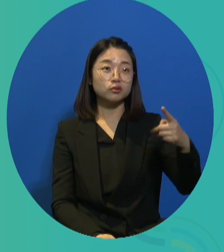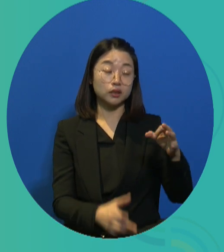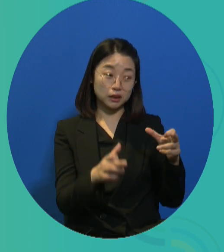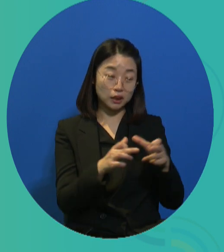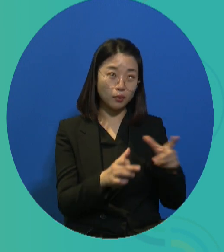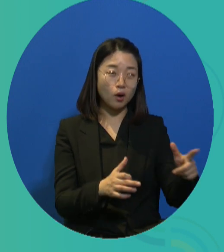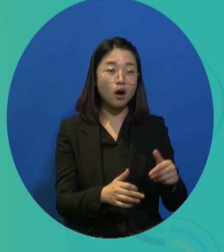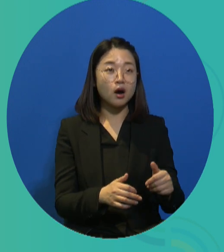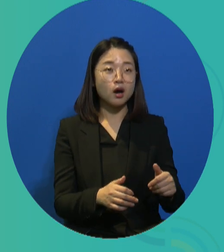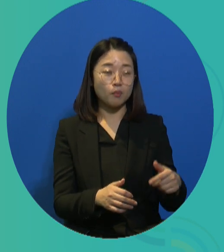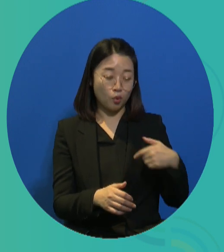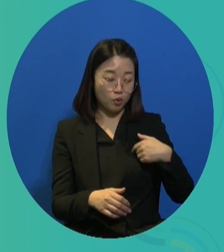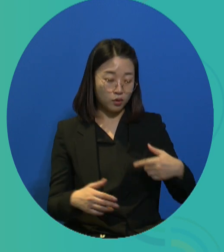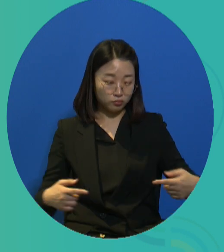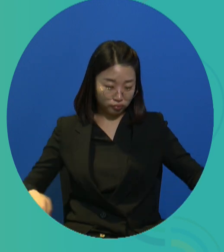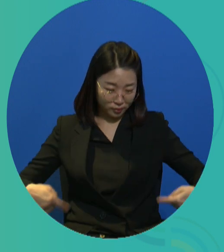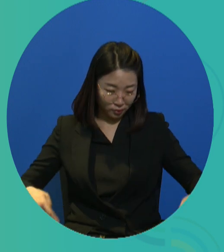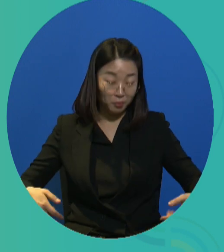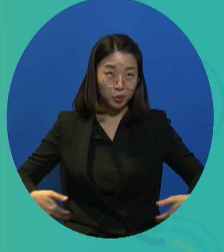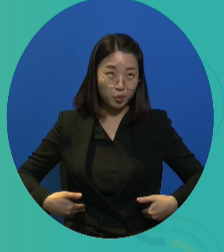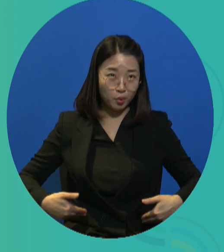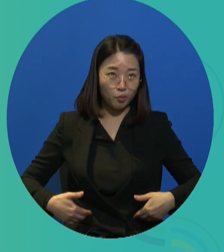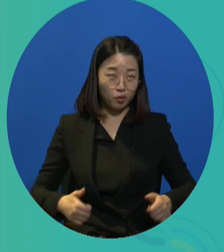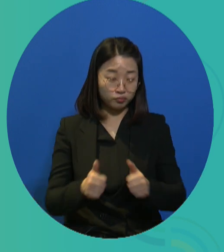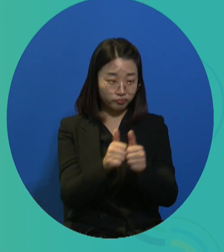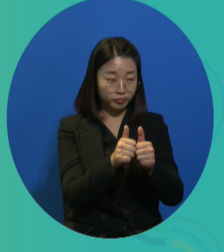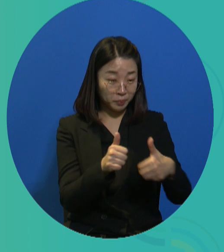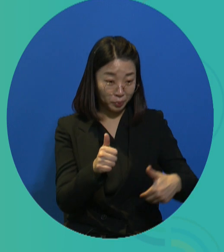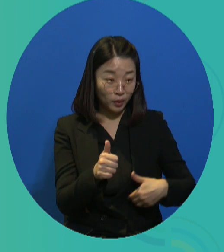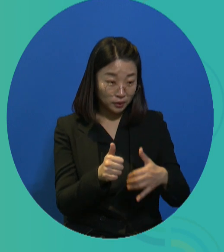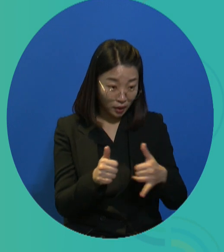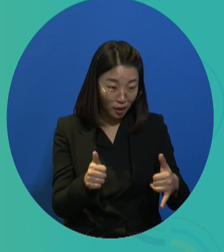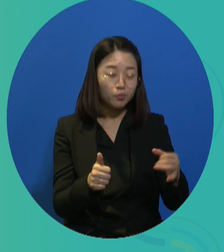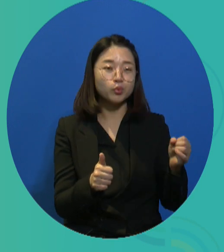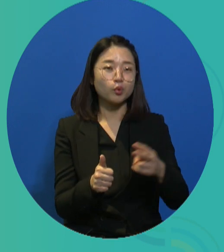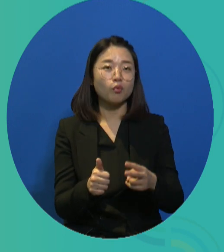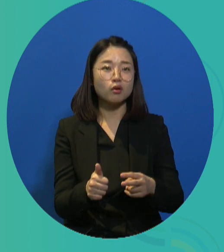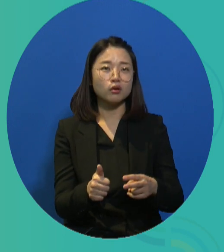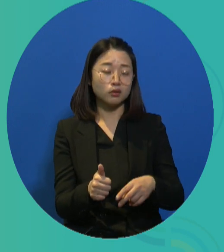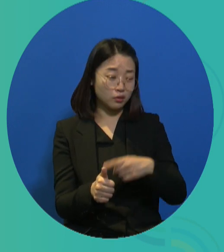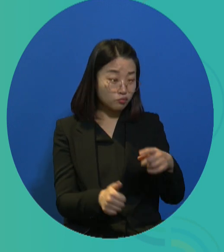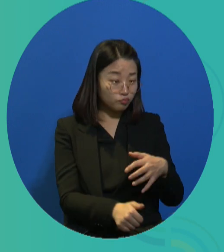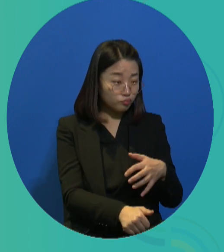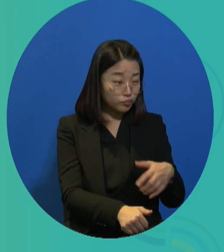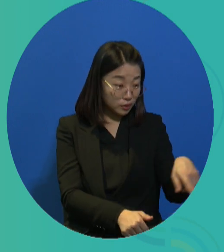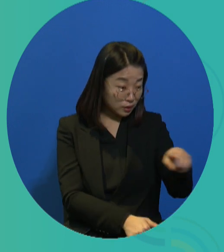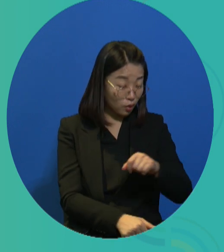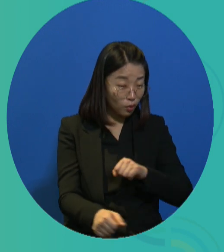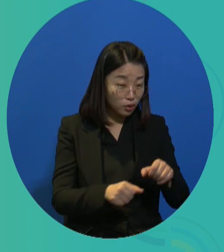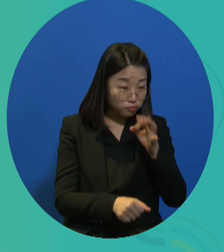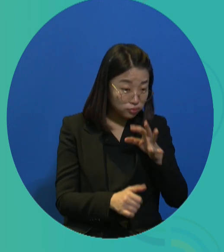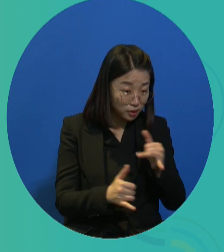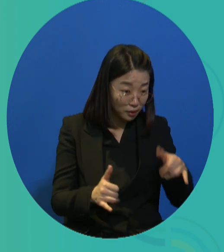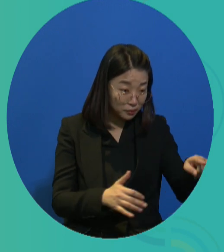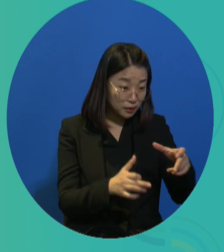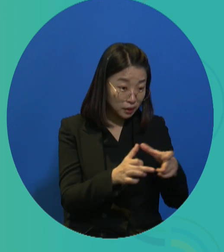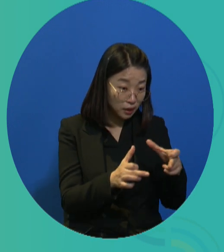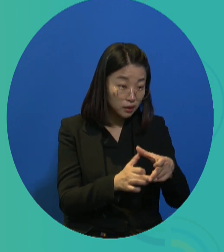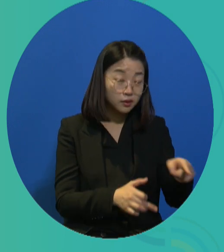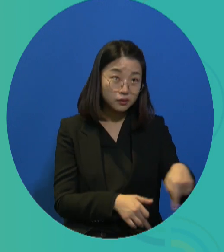persons, which means that these disabled persons are not able to maintain their daily living without the support of